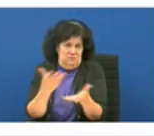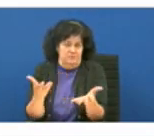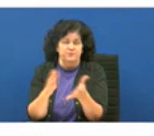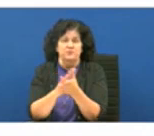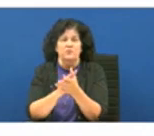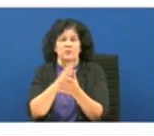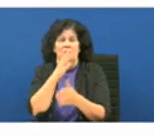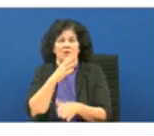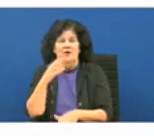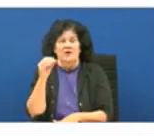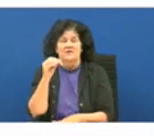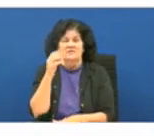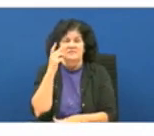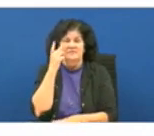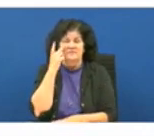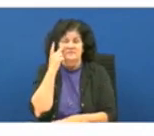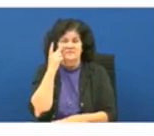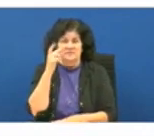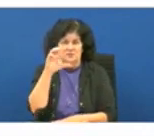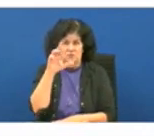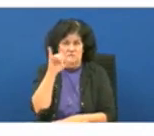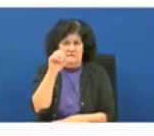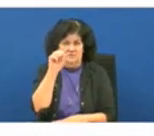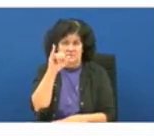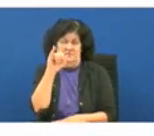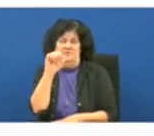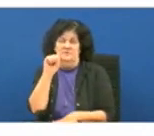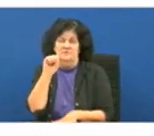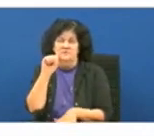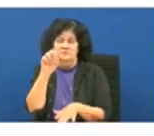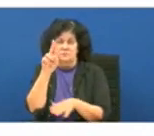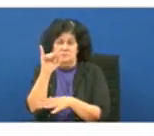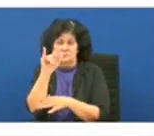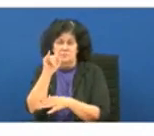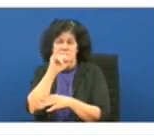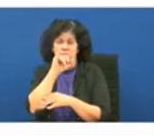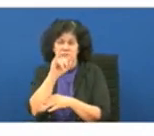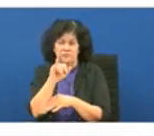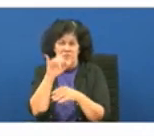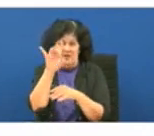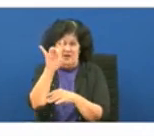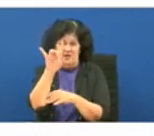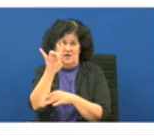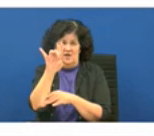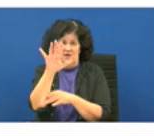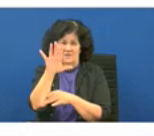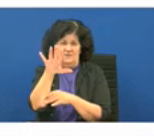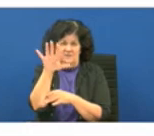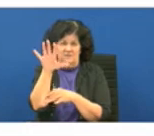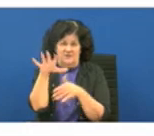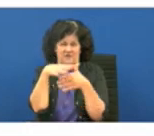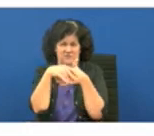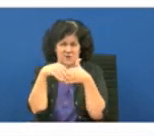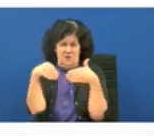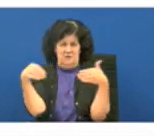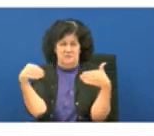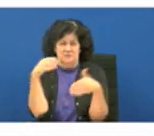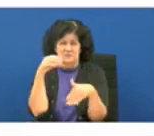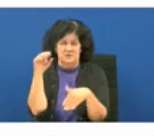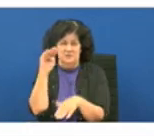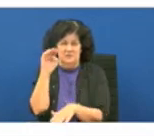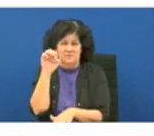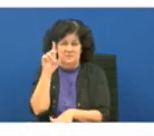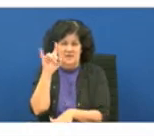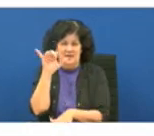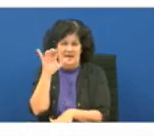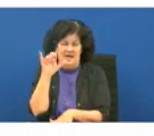that is that 16 bed unit that we have the cost of care for that is 855.26 and the medicaid reimbursement rate